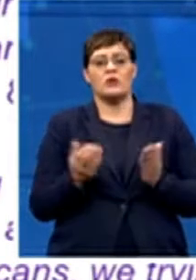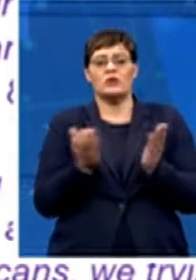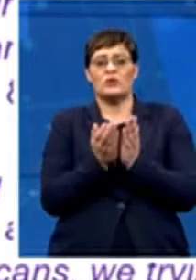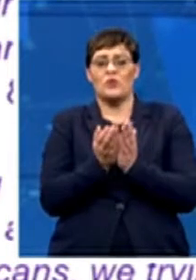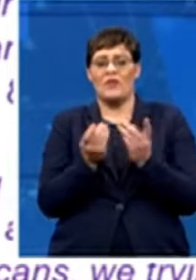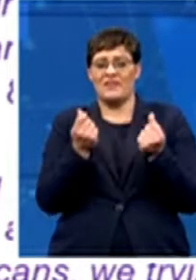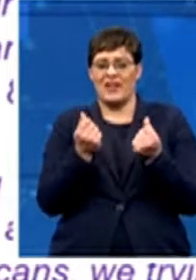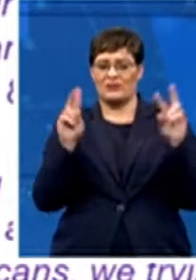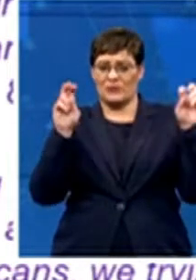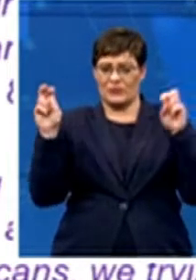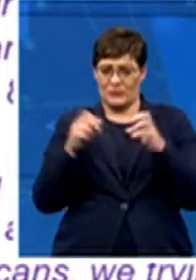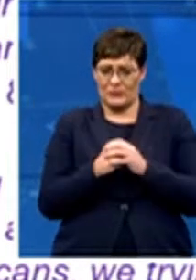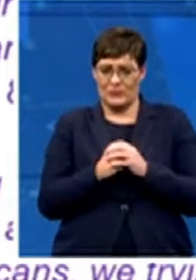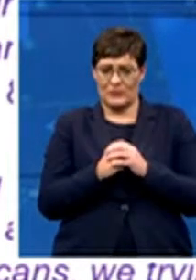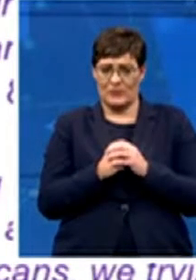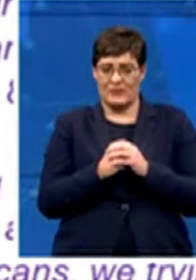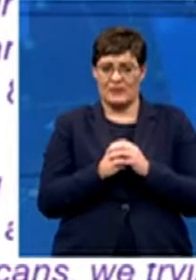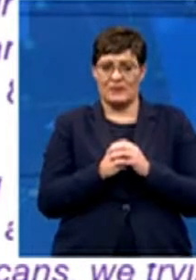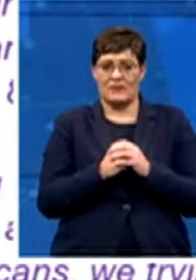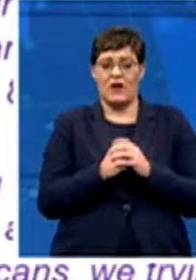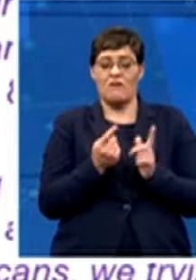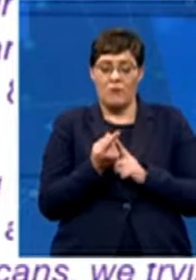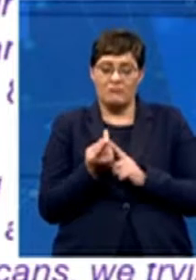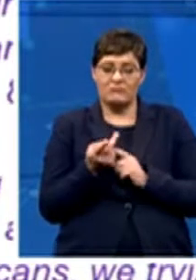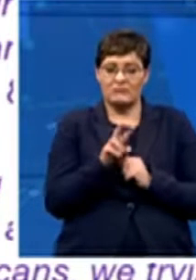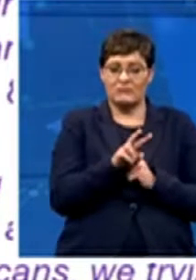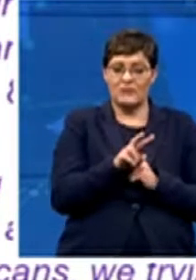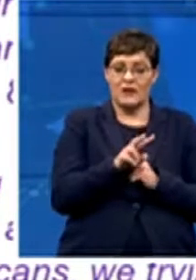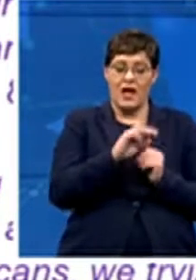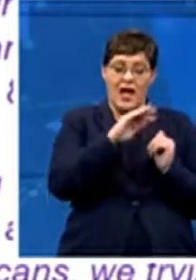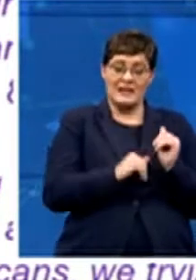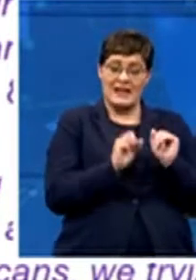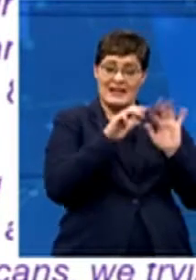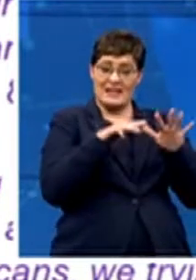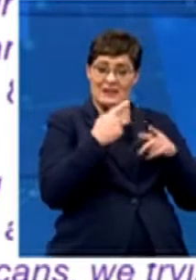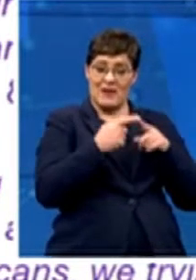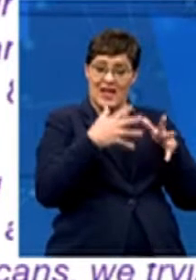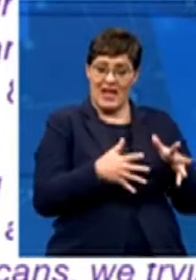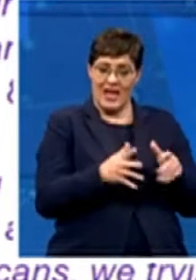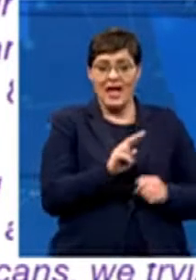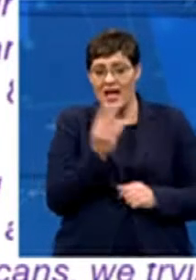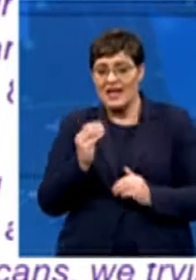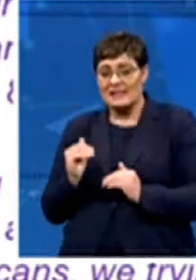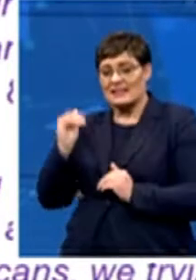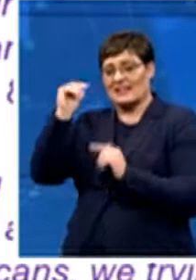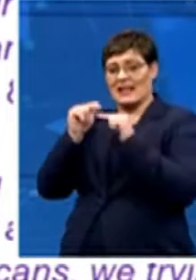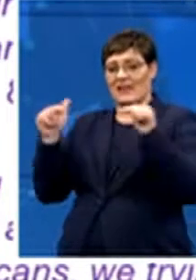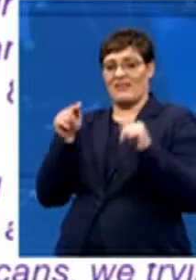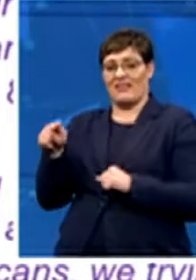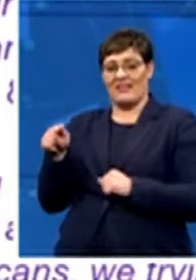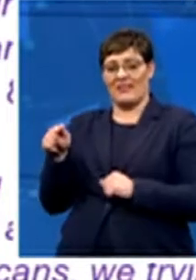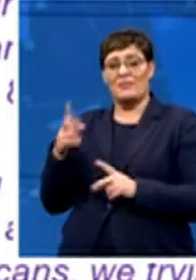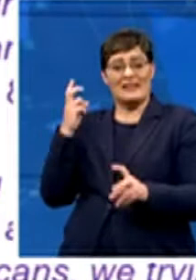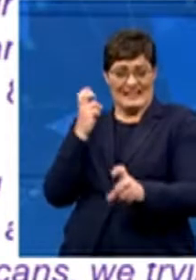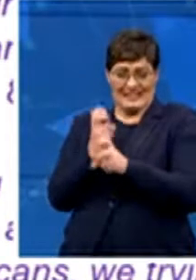between transitioning from being an under-19 player into the senior level, which is a really difficult time in terms of all